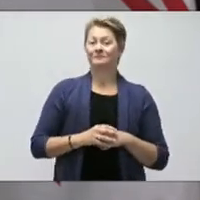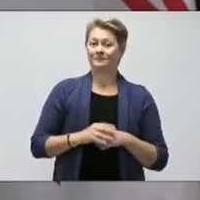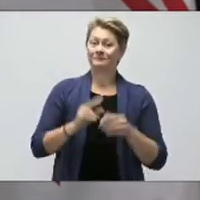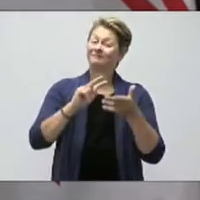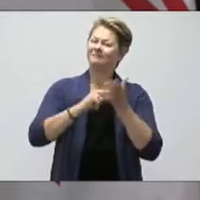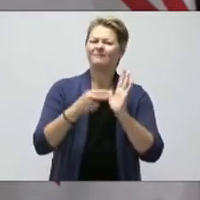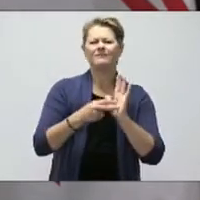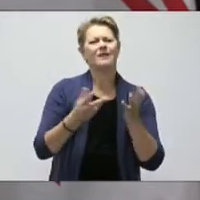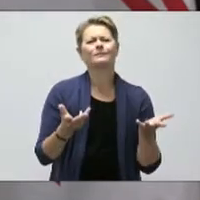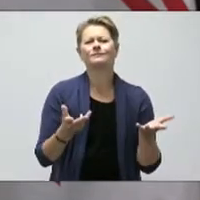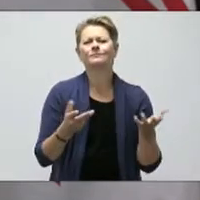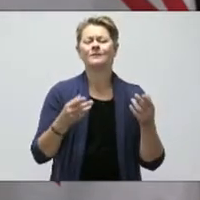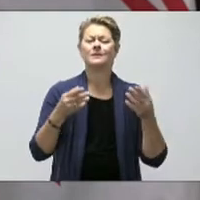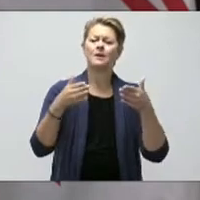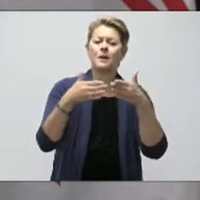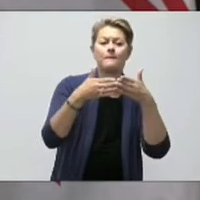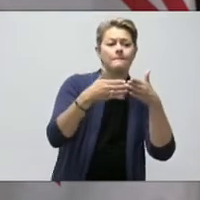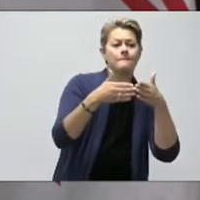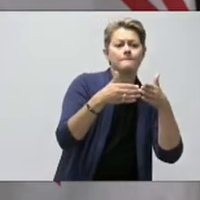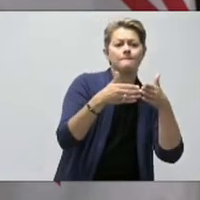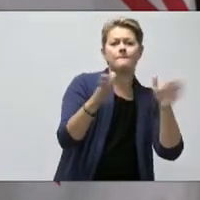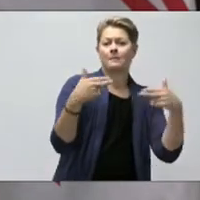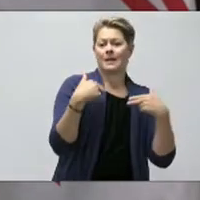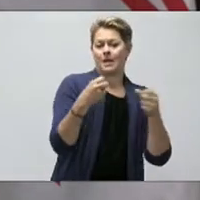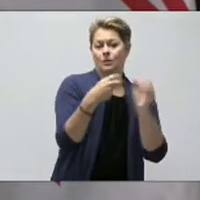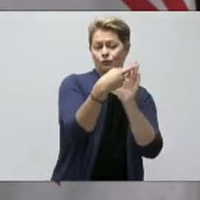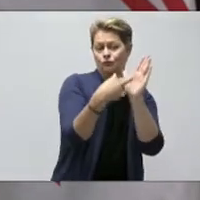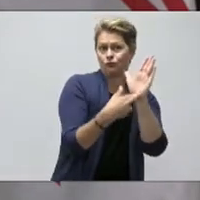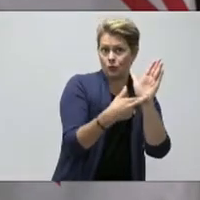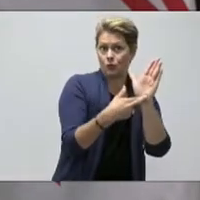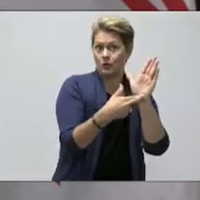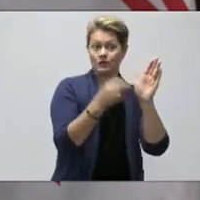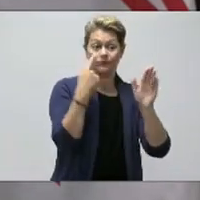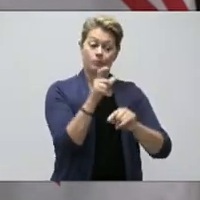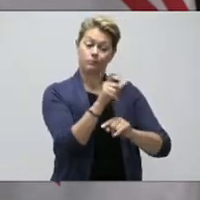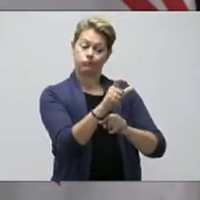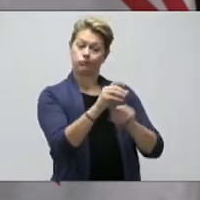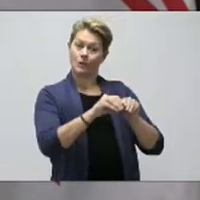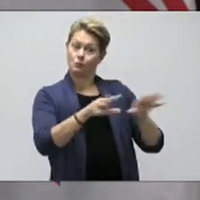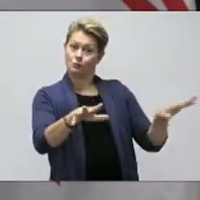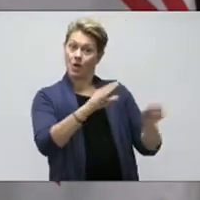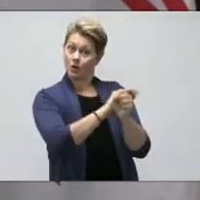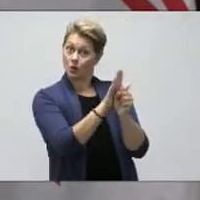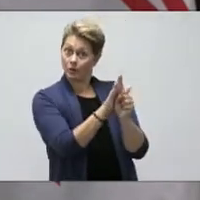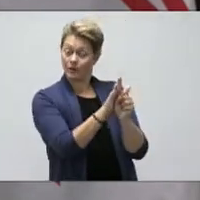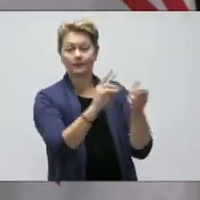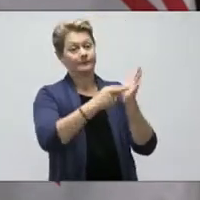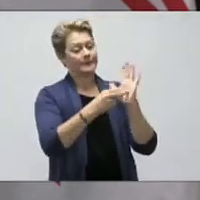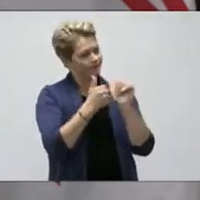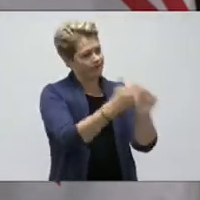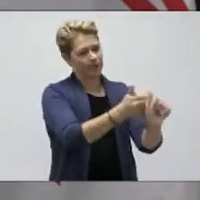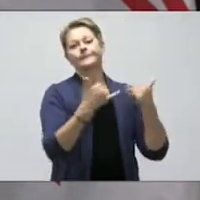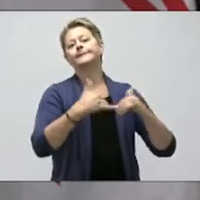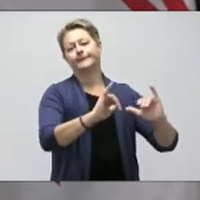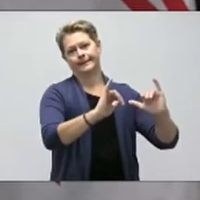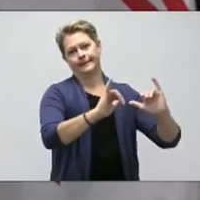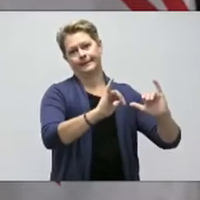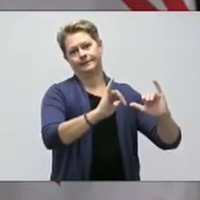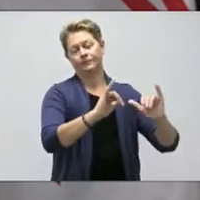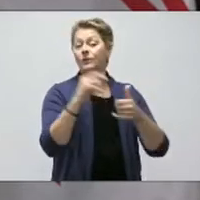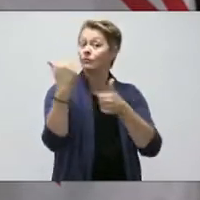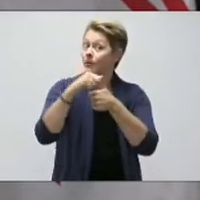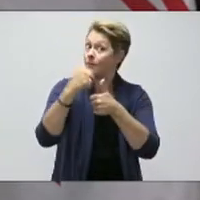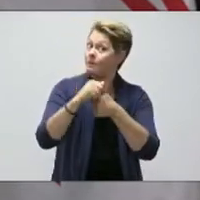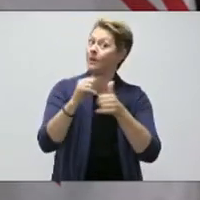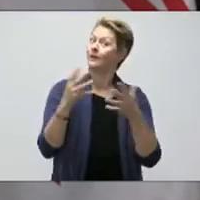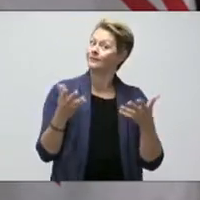neglect those public health measures that have been so important in reducing the spread of COVID-19 to date. Remember to maintain